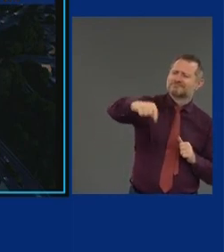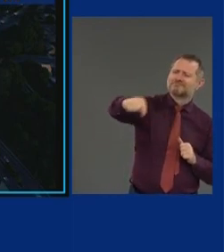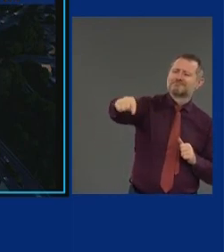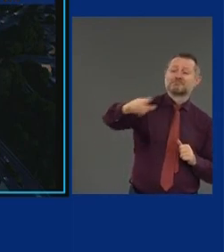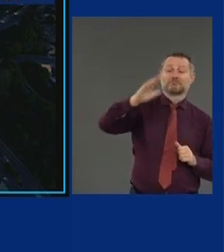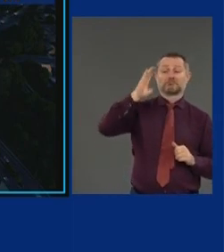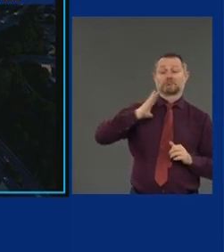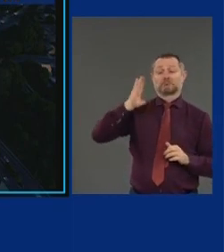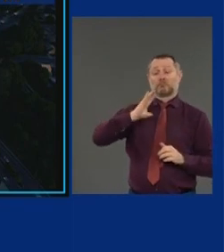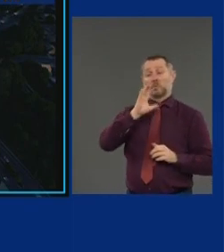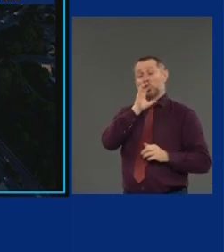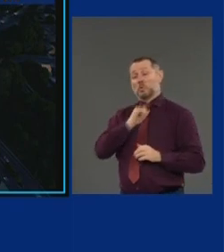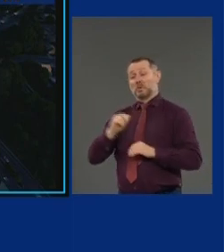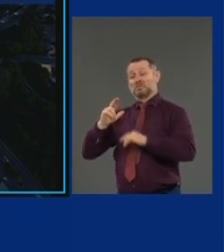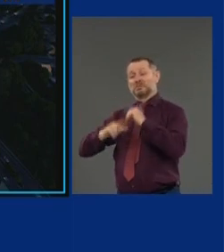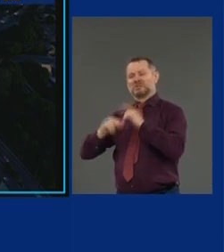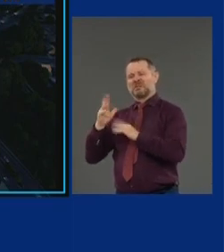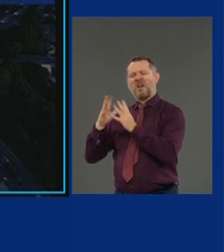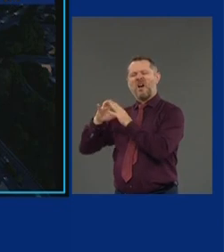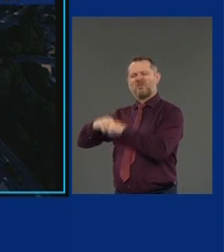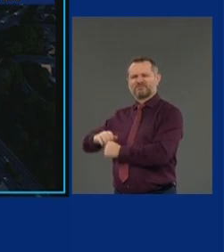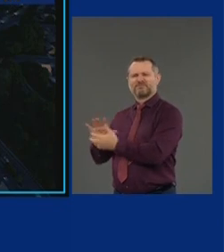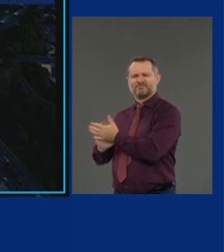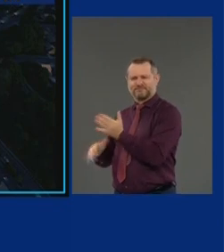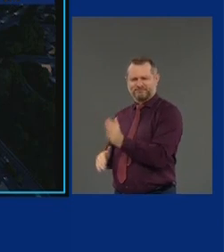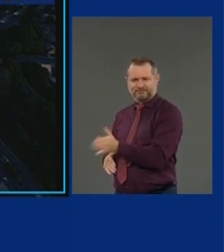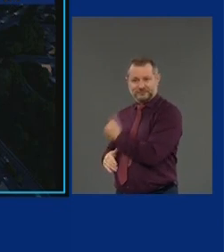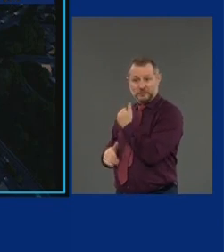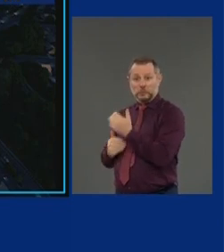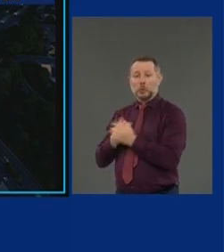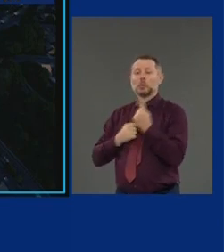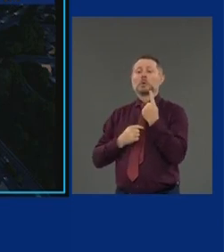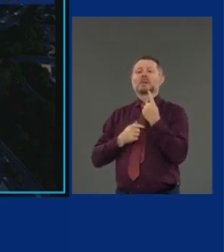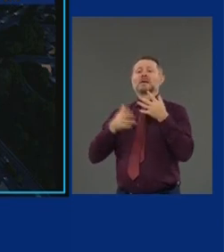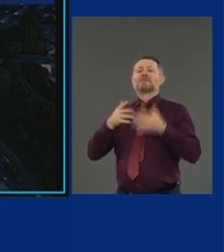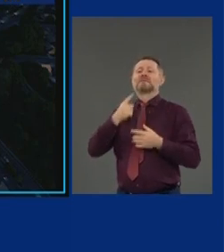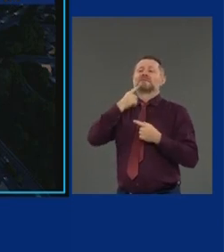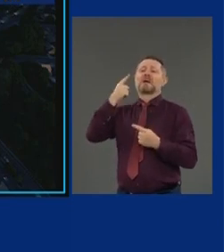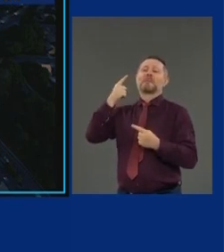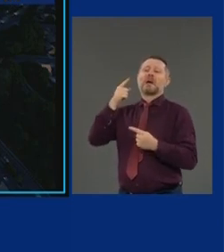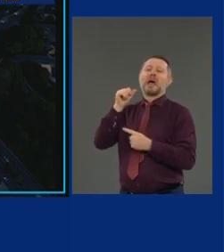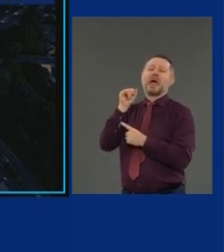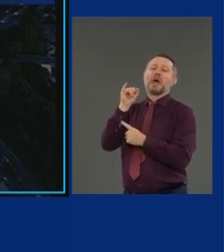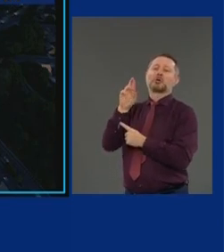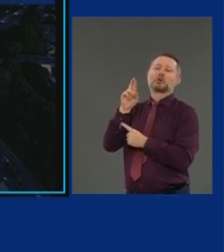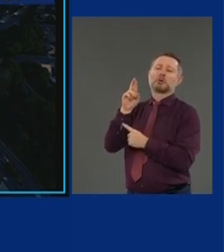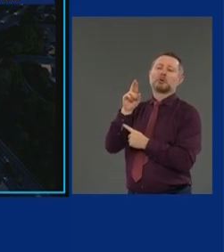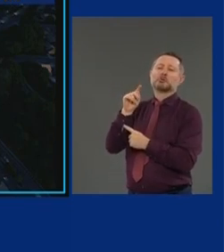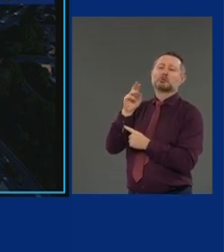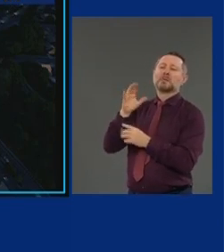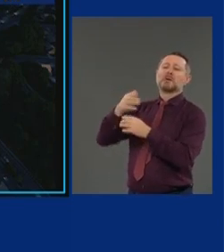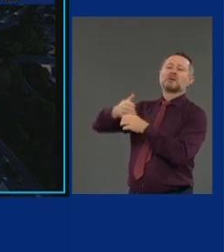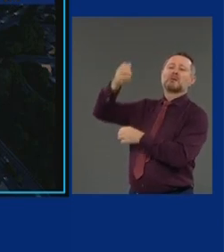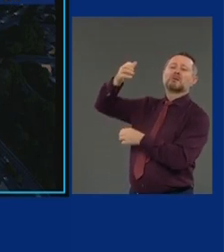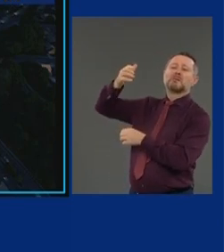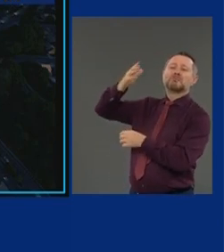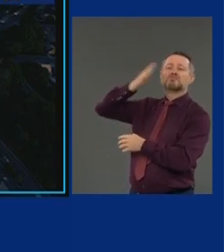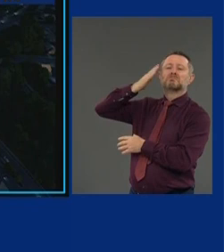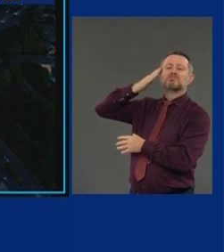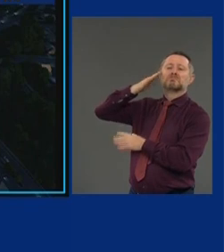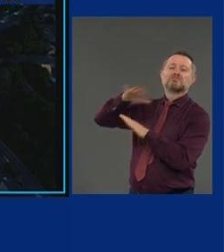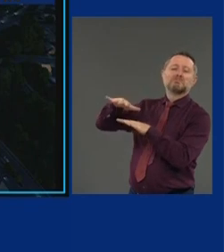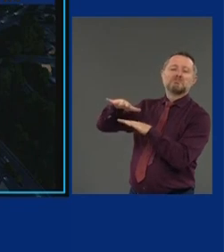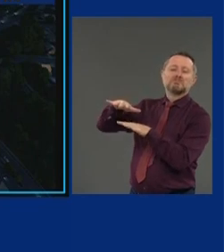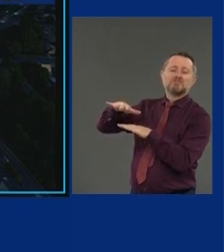with the exception of the landmark Marine Air Terminal. In their place, a new state-of-the-art airport, worthy of New York, with a wholly new